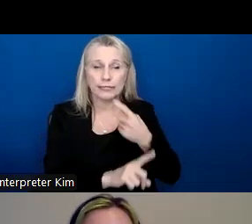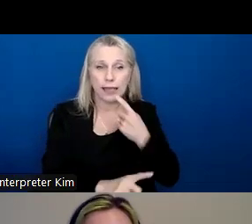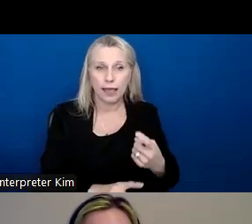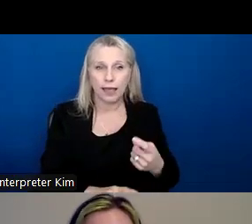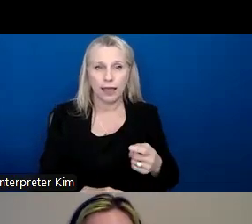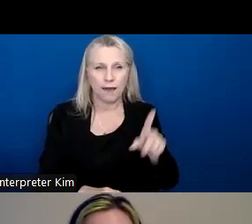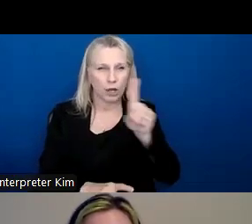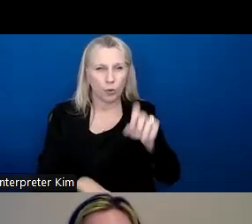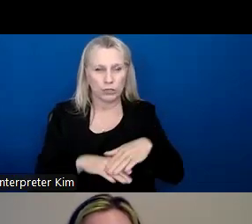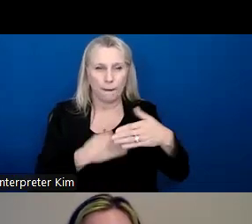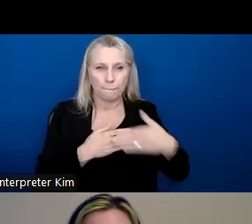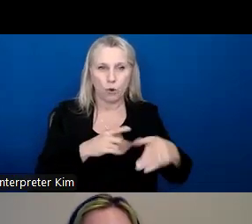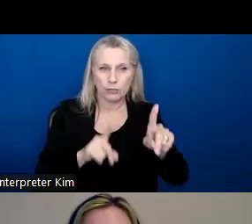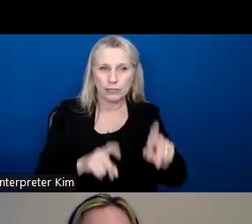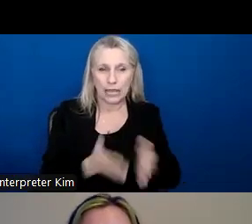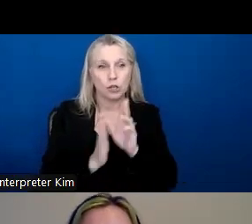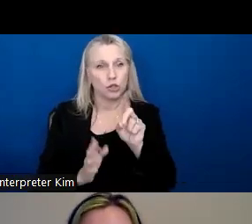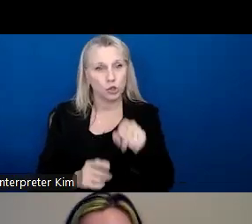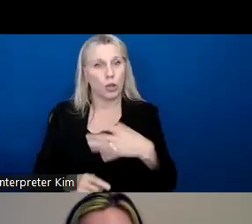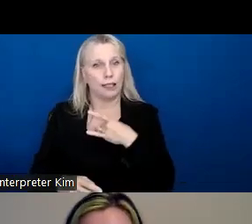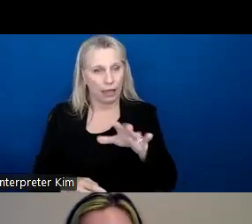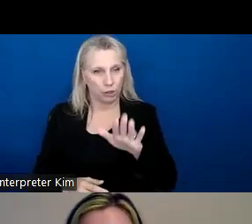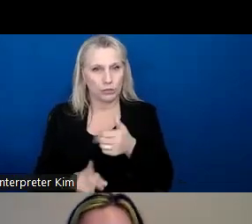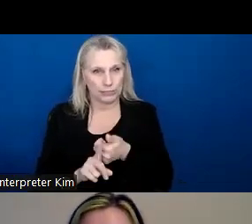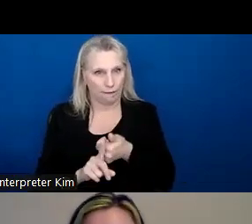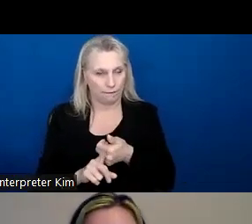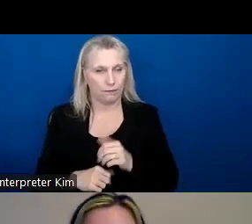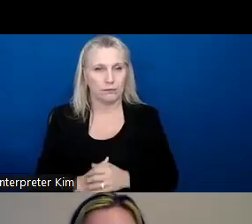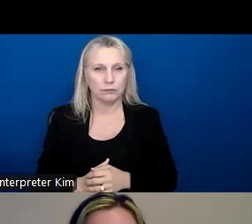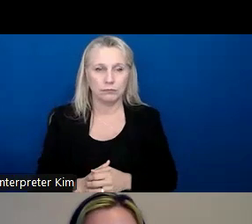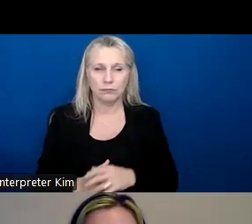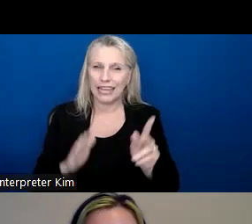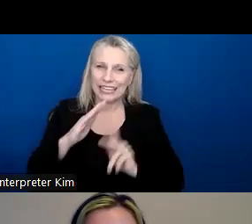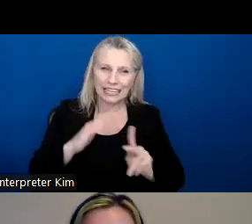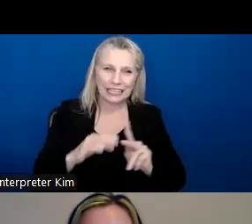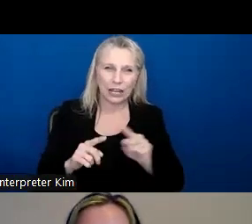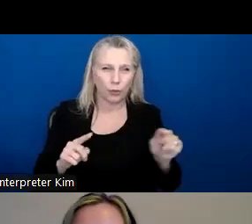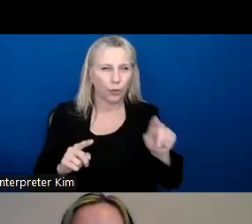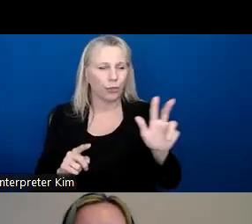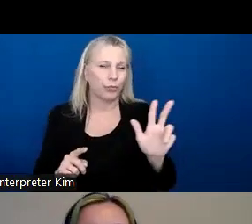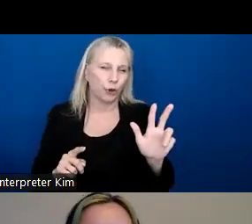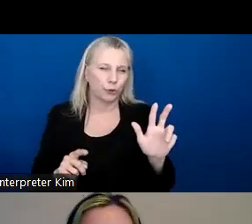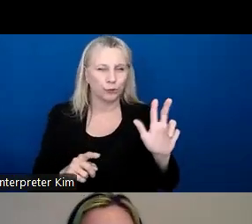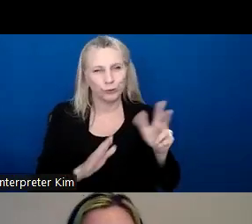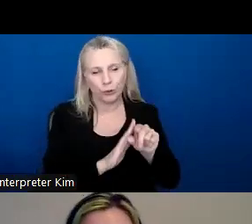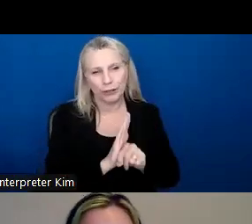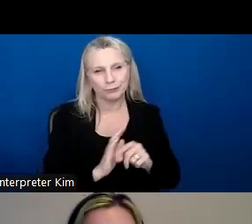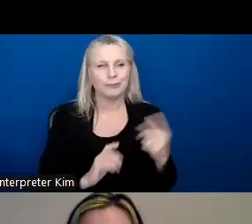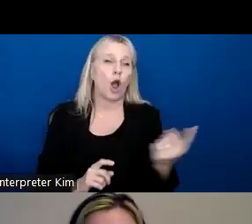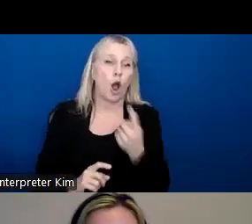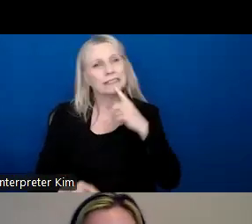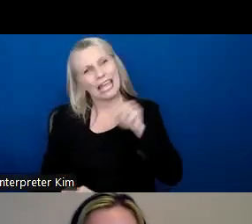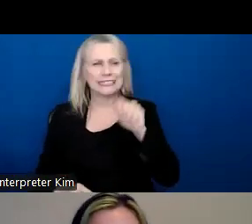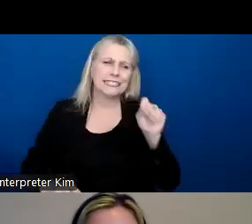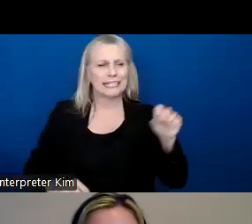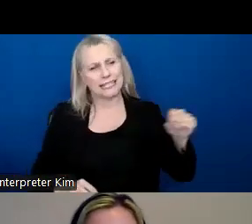a question on our post-test that asks, do you like yourself? Again, kindergarten through third grade, almost always. Yes,